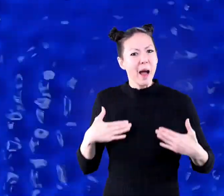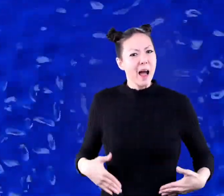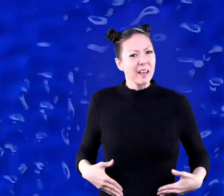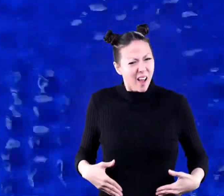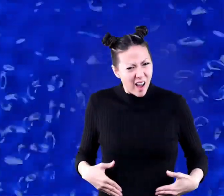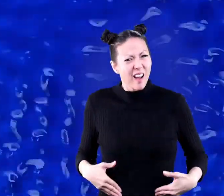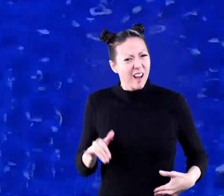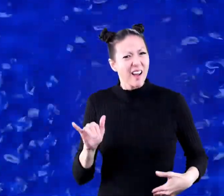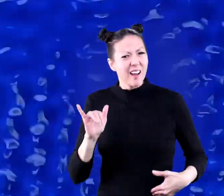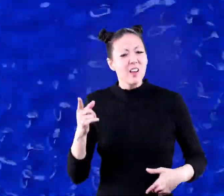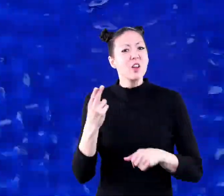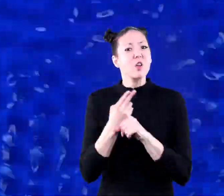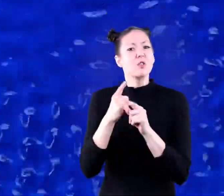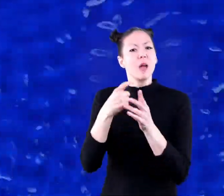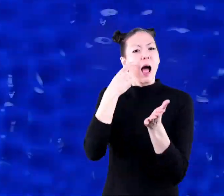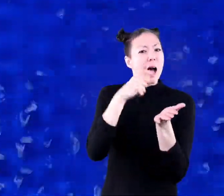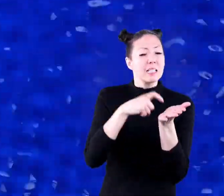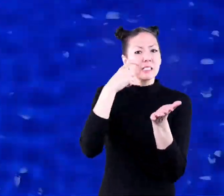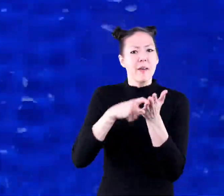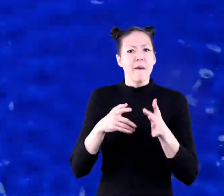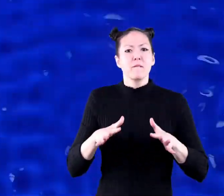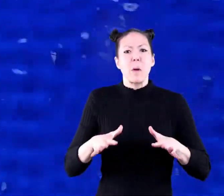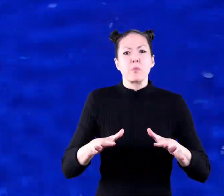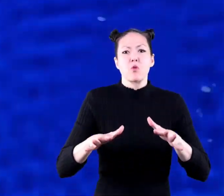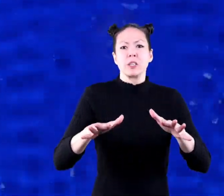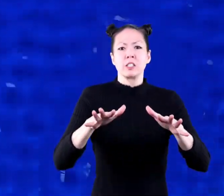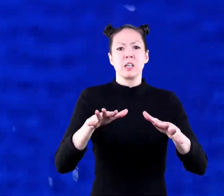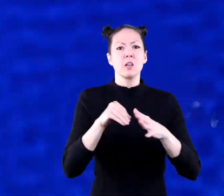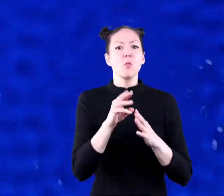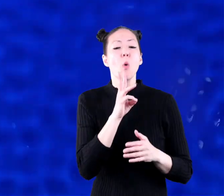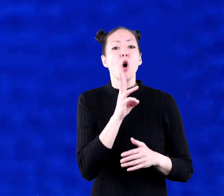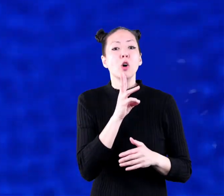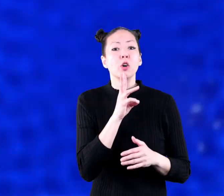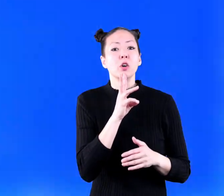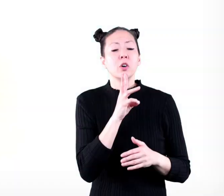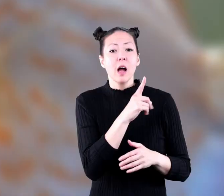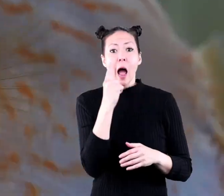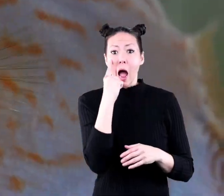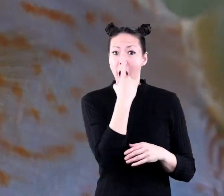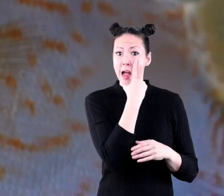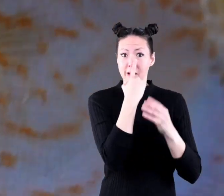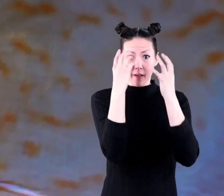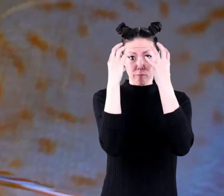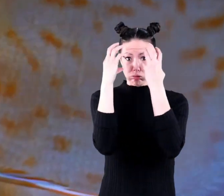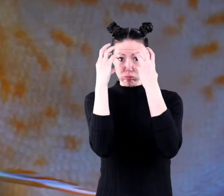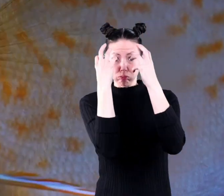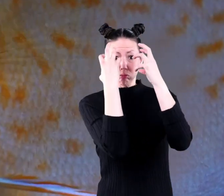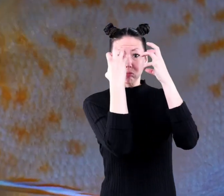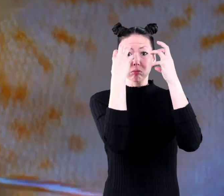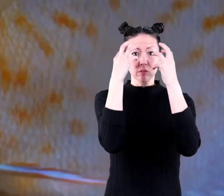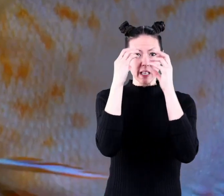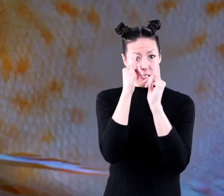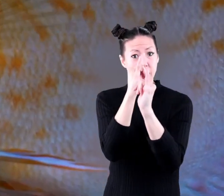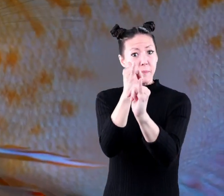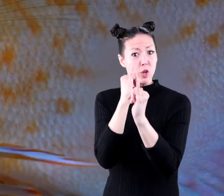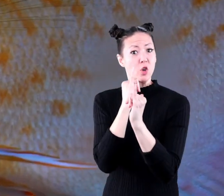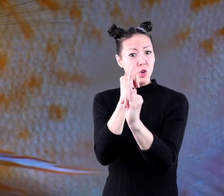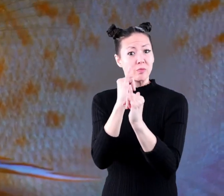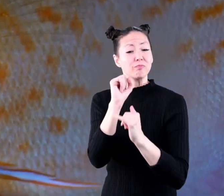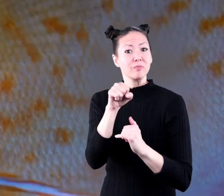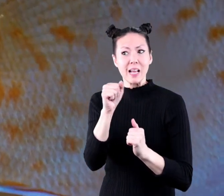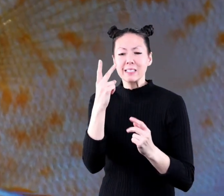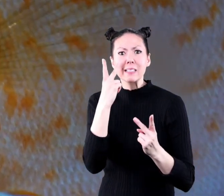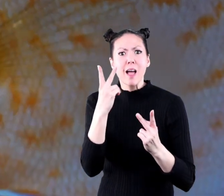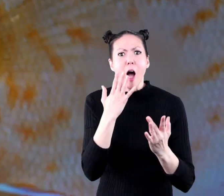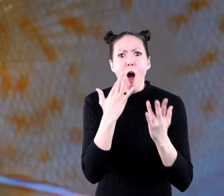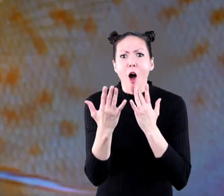their bodies and are used to detect vibrations in the water the eyes of a fish are similar to yours